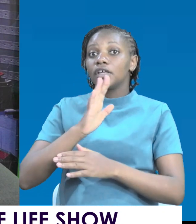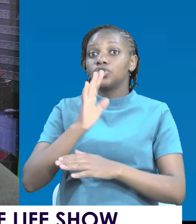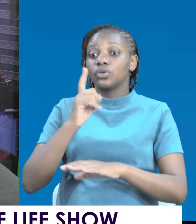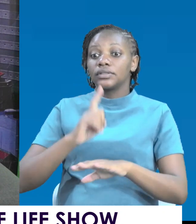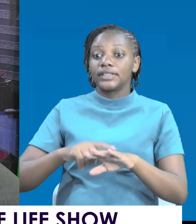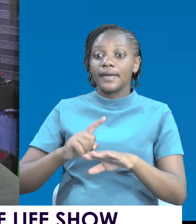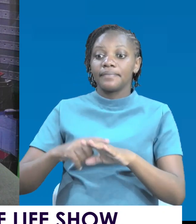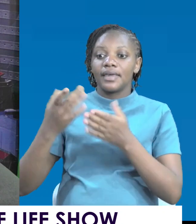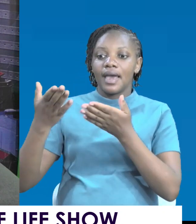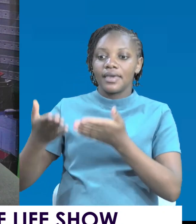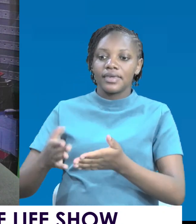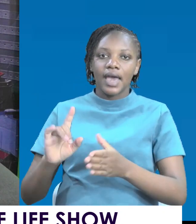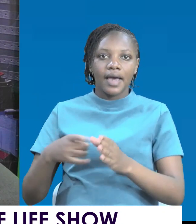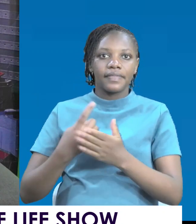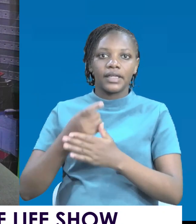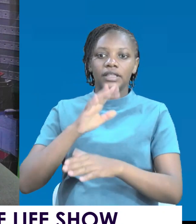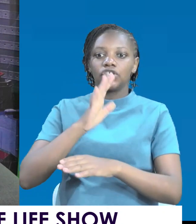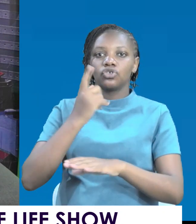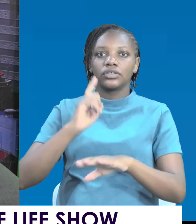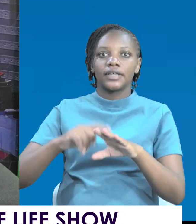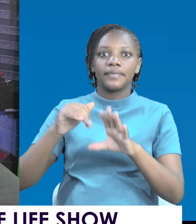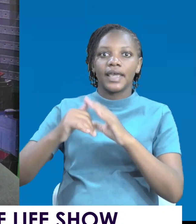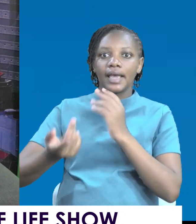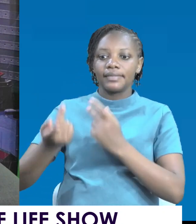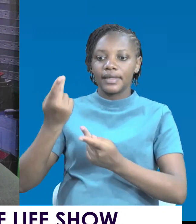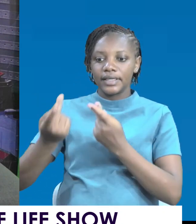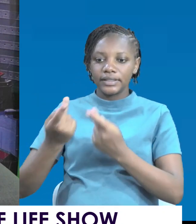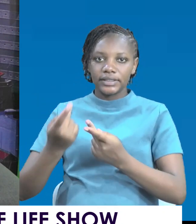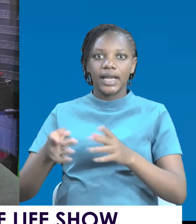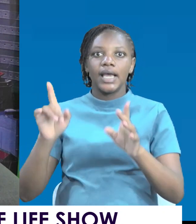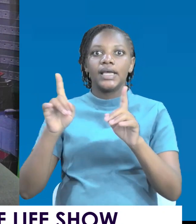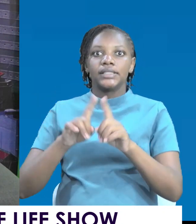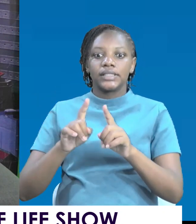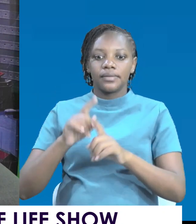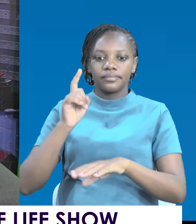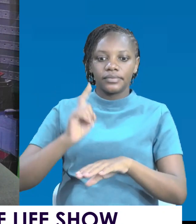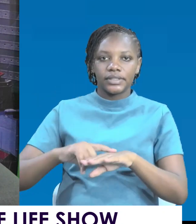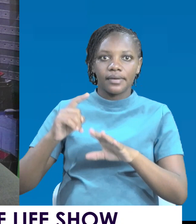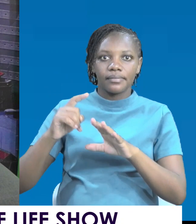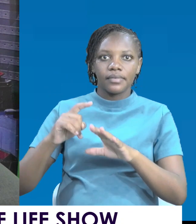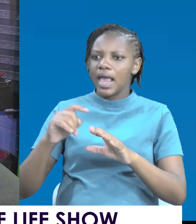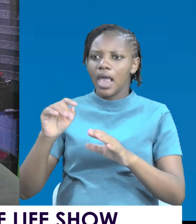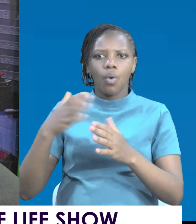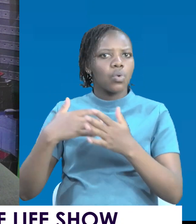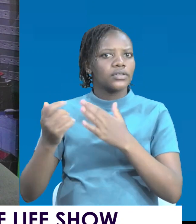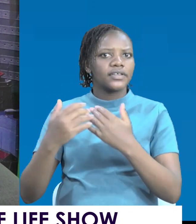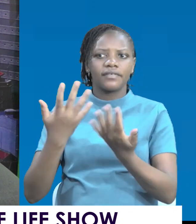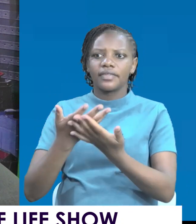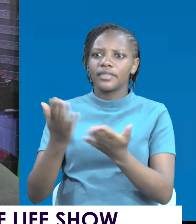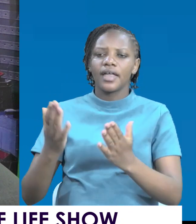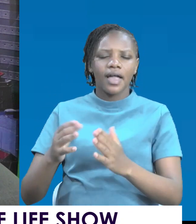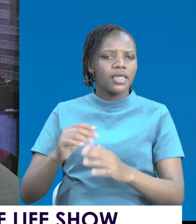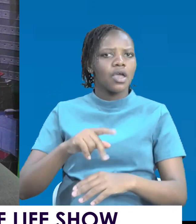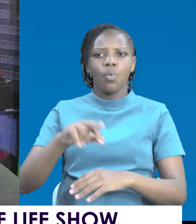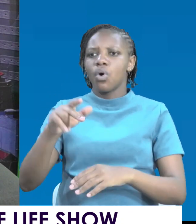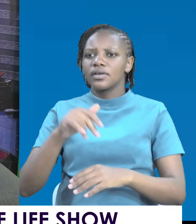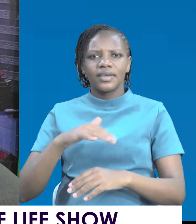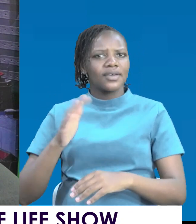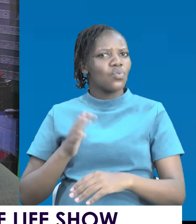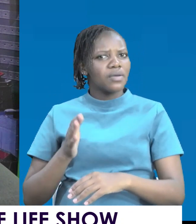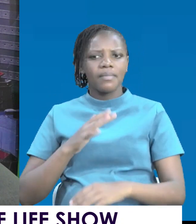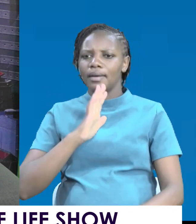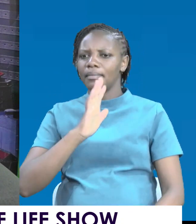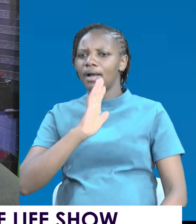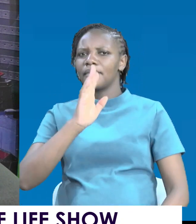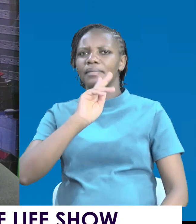they are here. They talk while they are in the kitchen. They talk while they go to wherever. They are moving to the veranda, wherever.